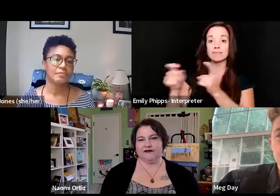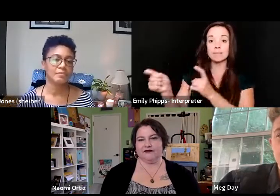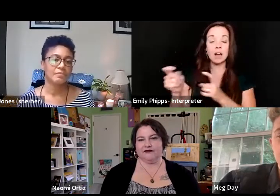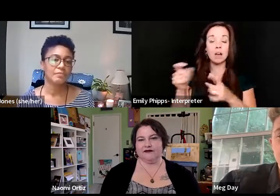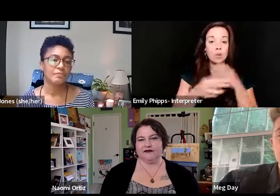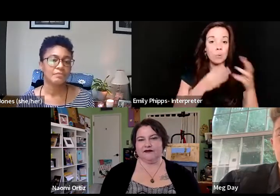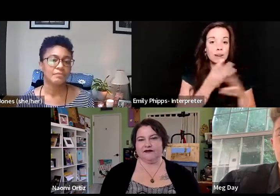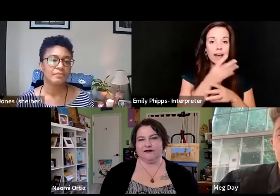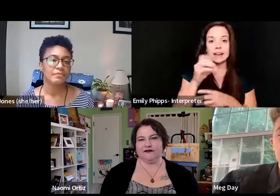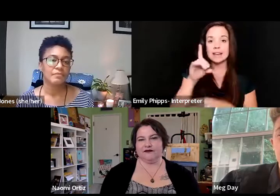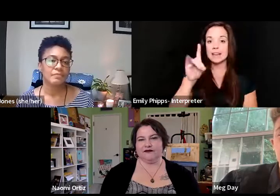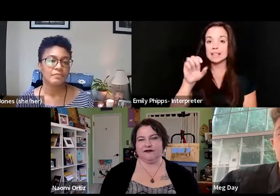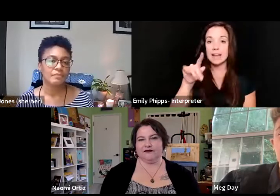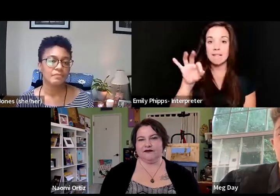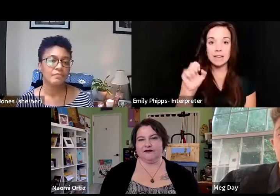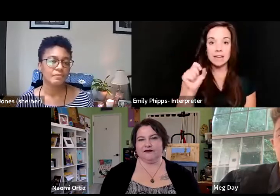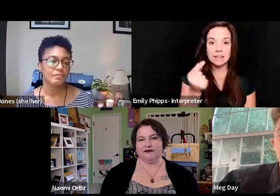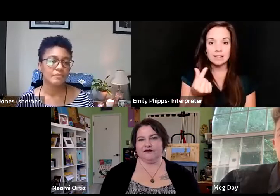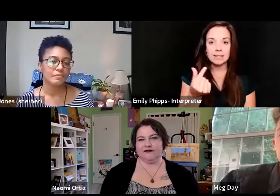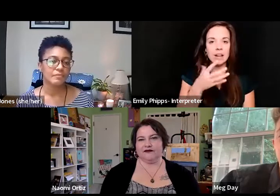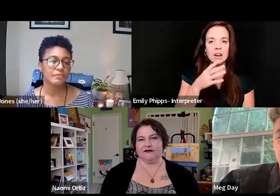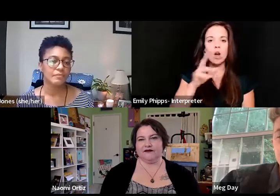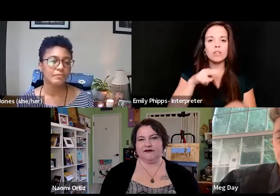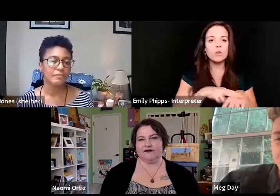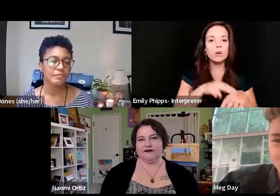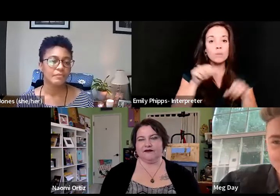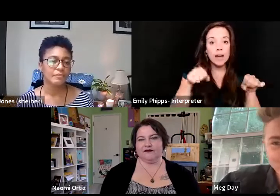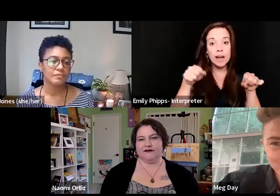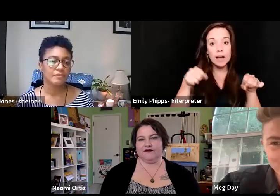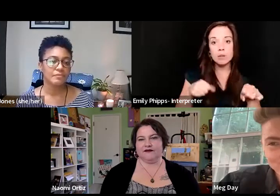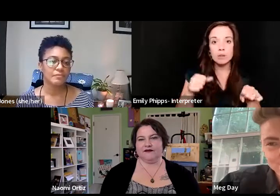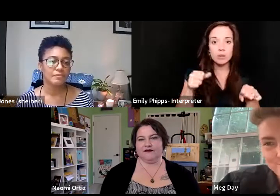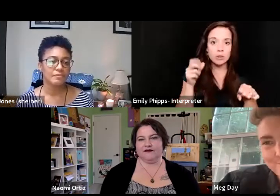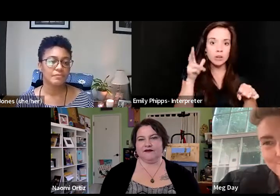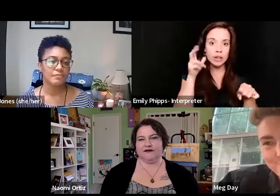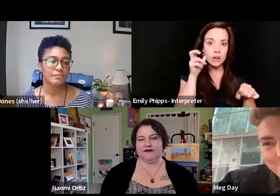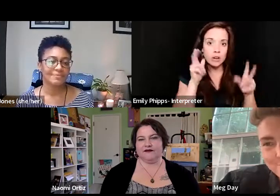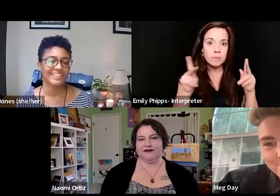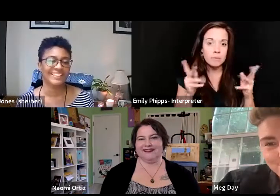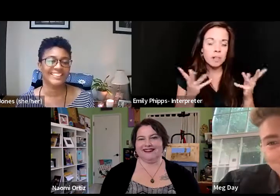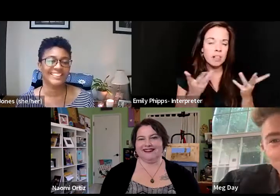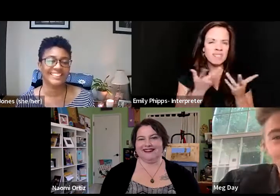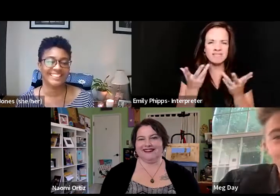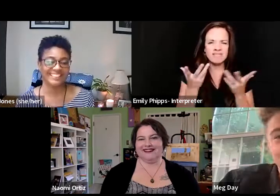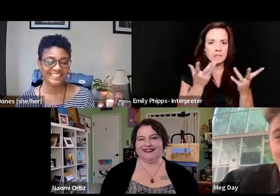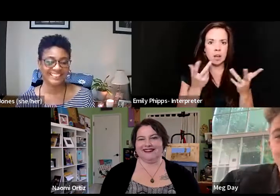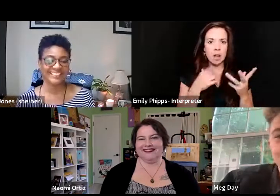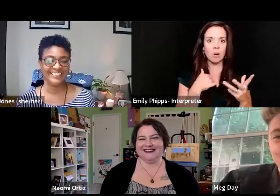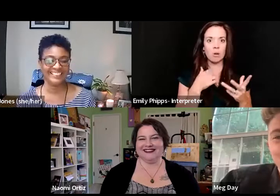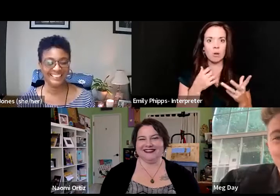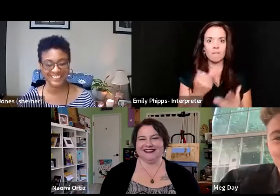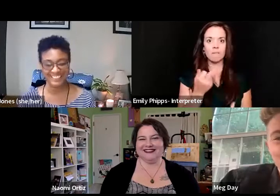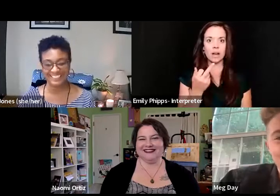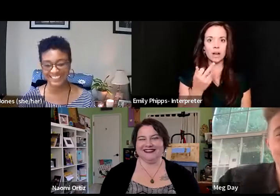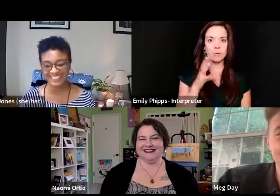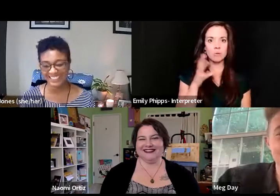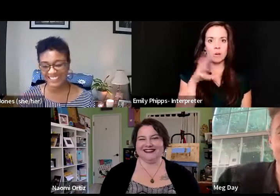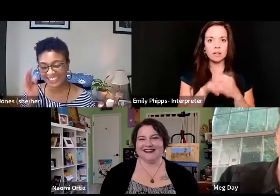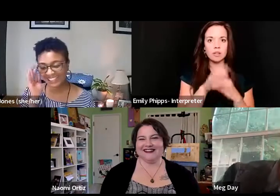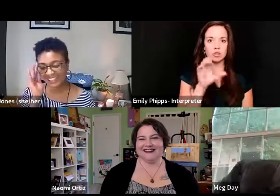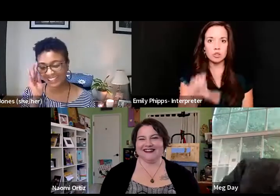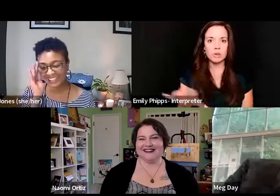you know, all the normal abled hearing people were like, oh, fuck, we're on Zoom. I guess we should listen to these other people